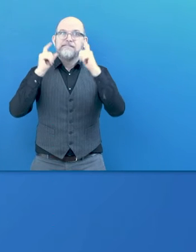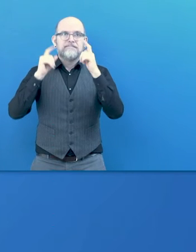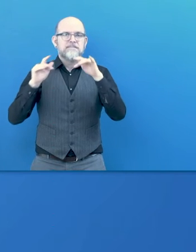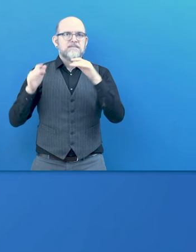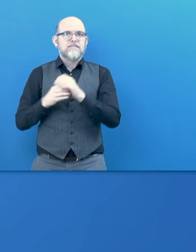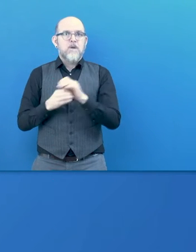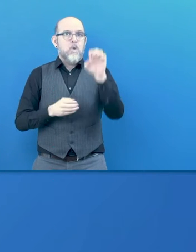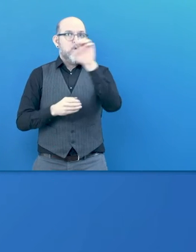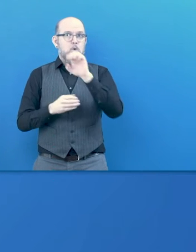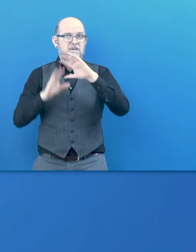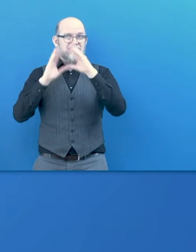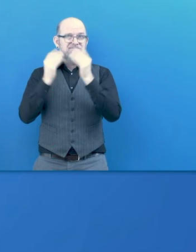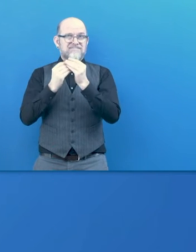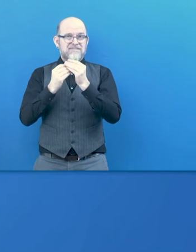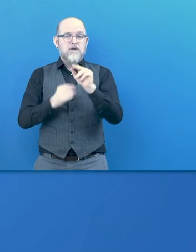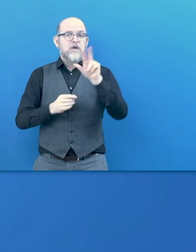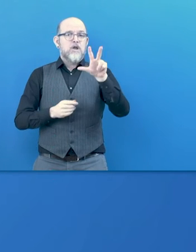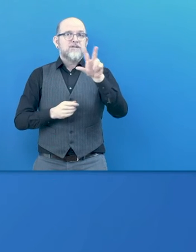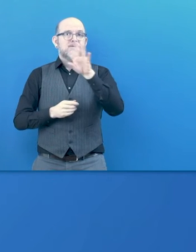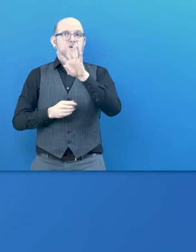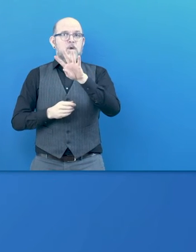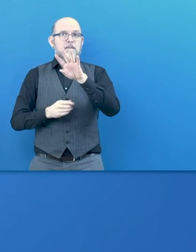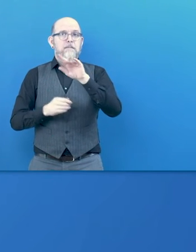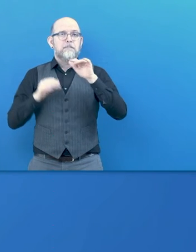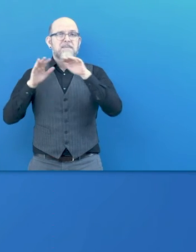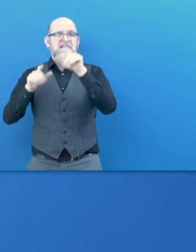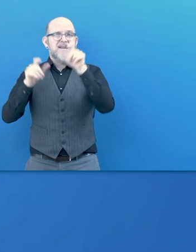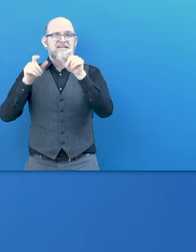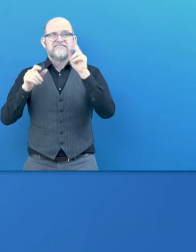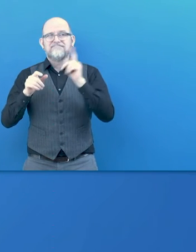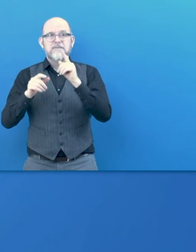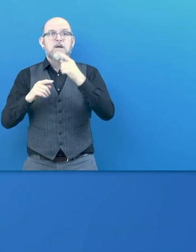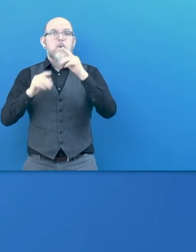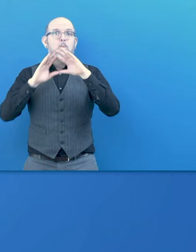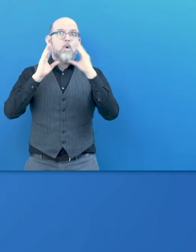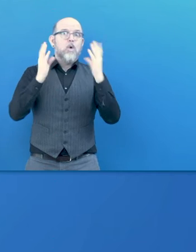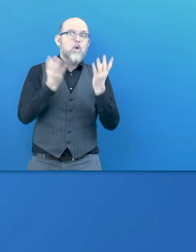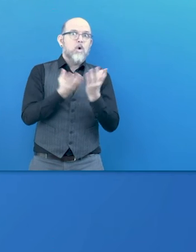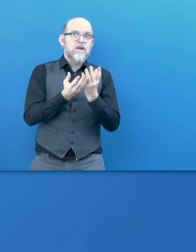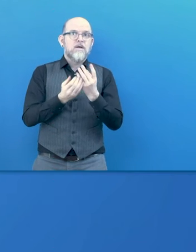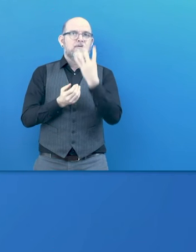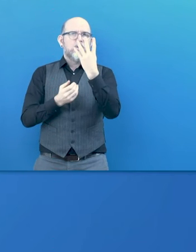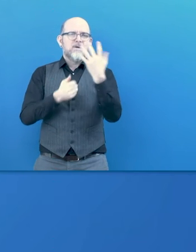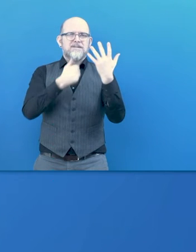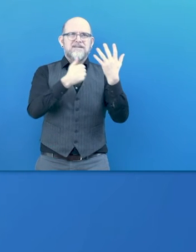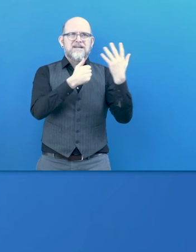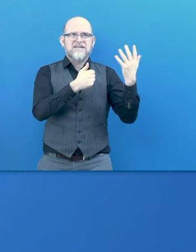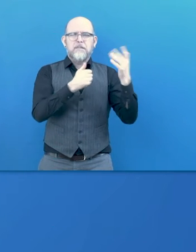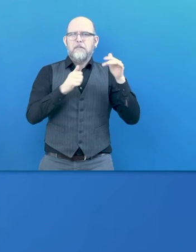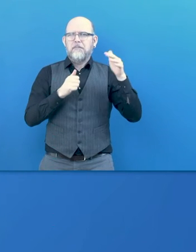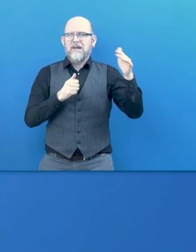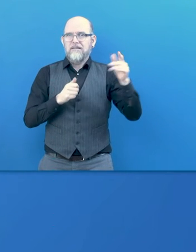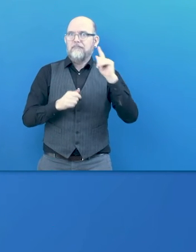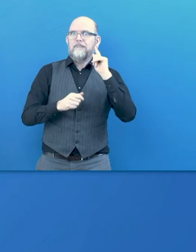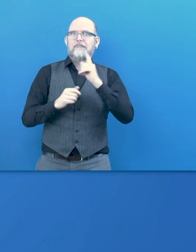million and in the world there are 466 million deaf people living.